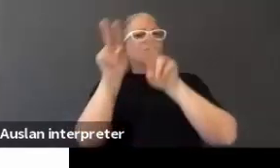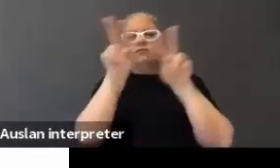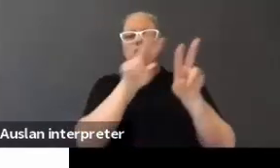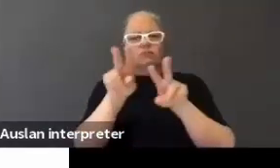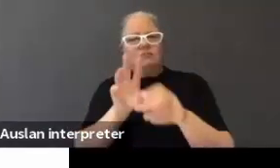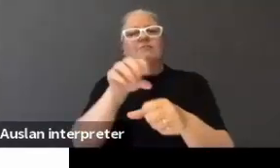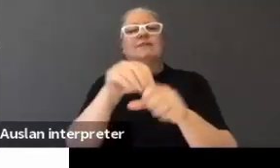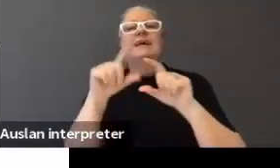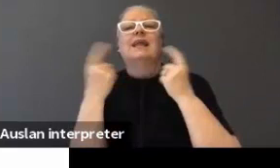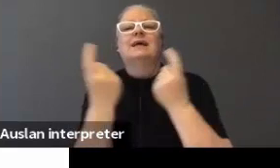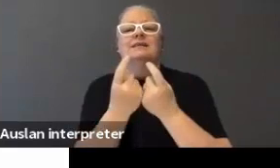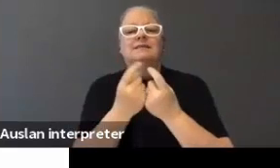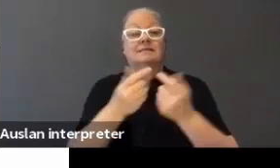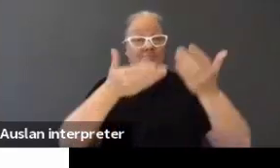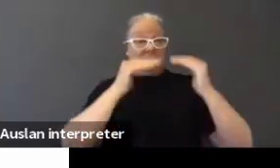Next slide.